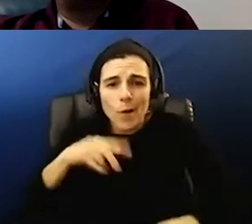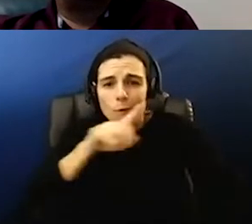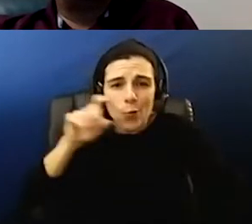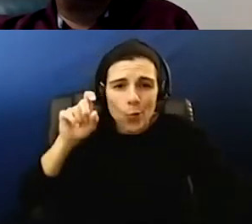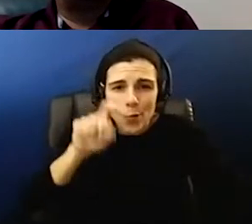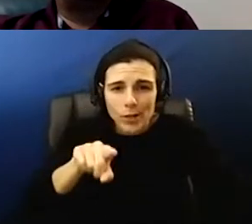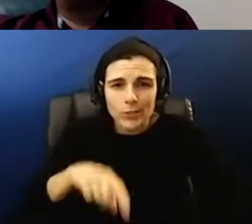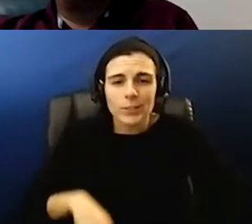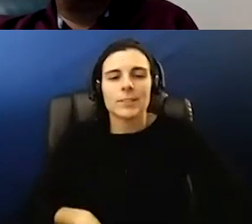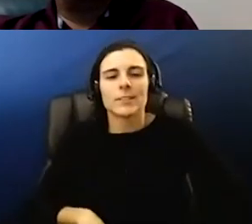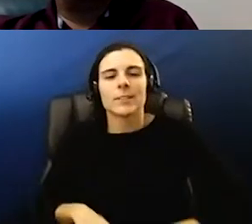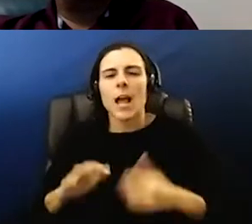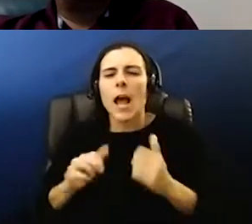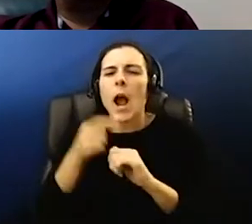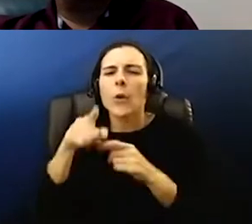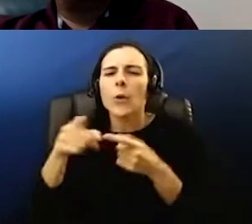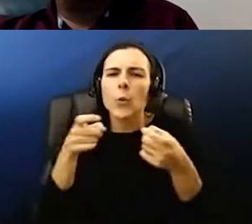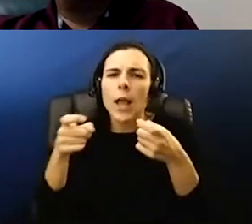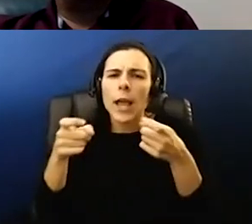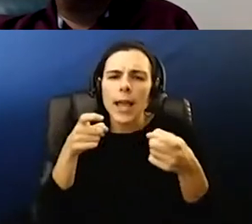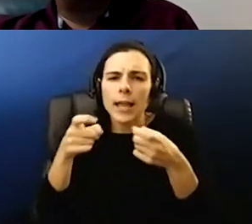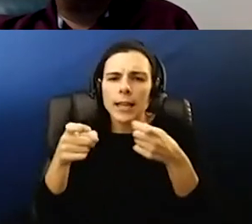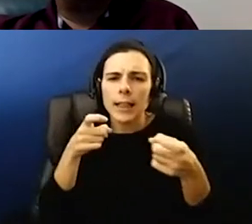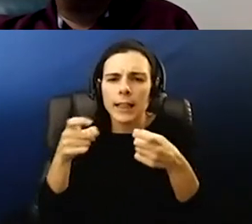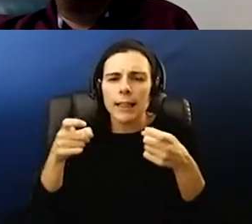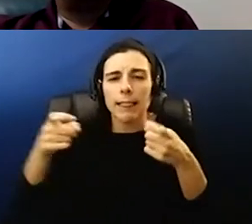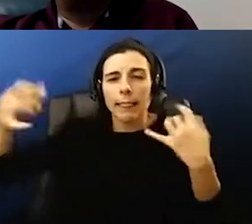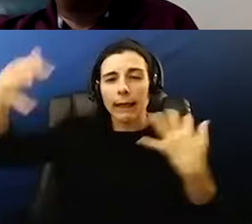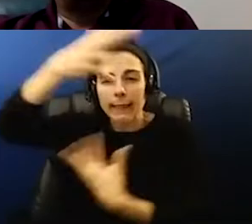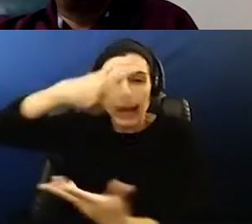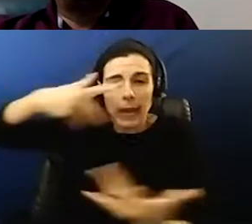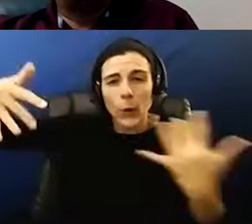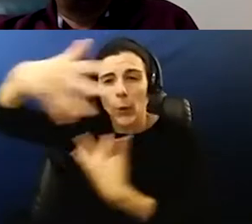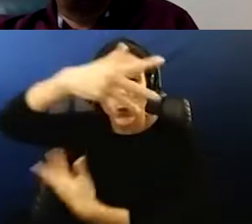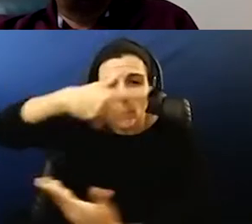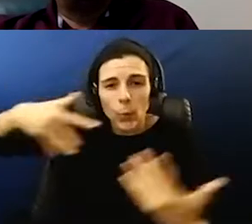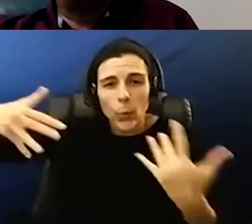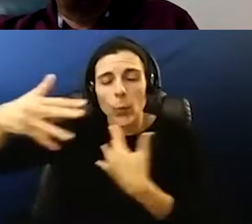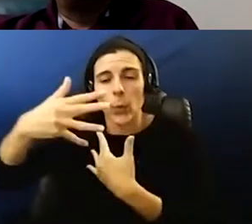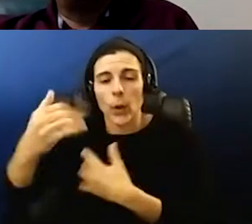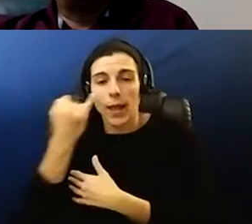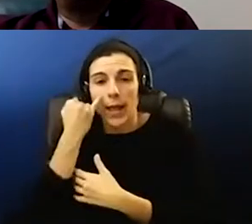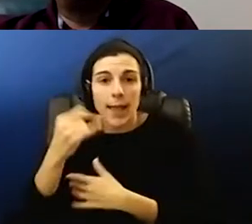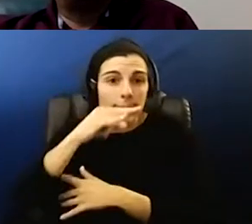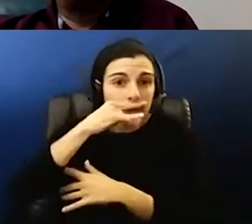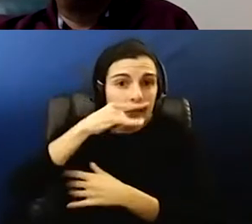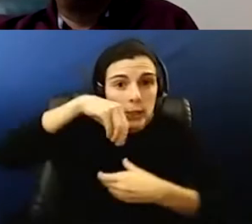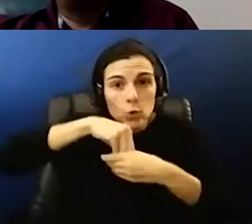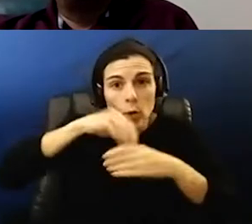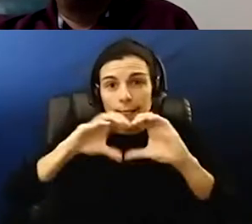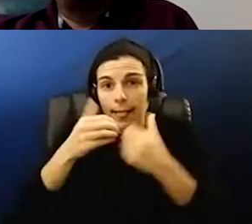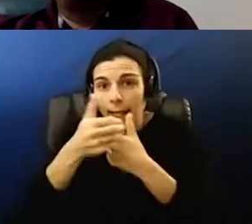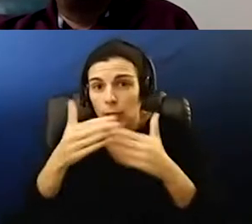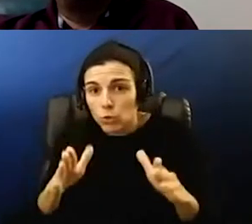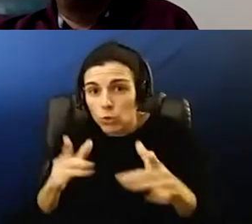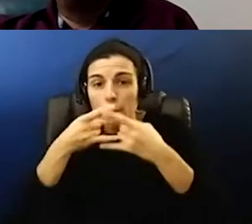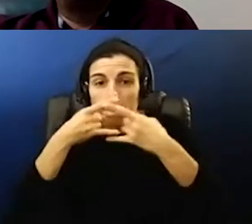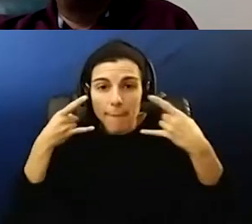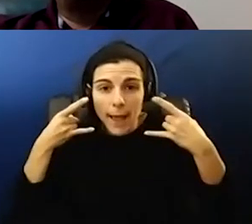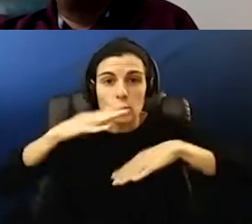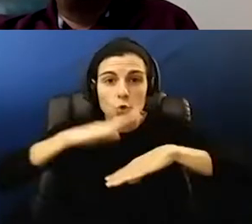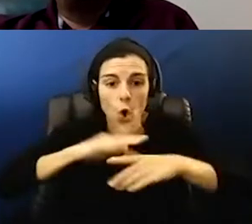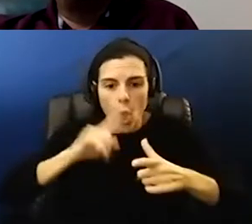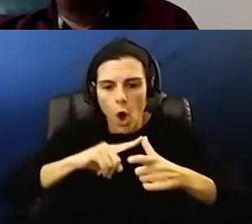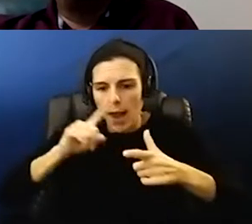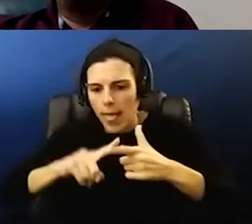now how are you handling the ventilation systems in schools if kids are in the classroom wearing masks then take their mask off for lunch they're